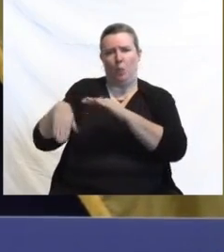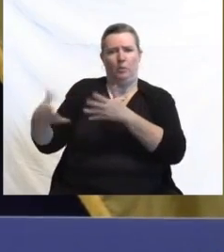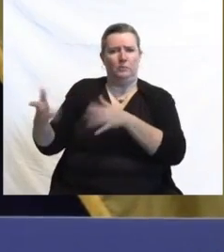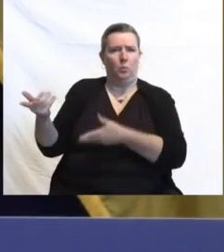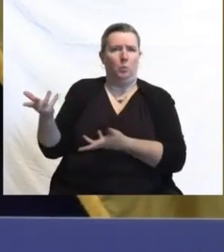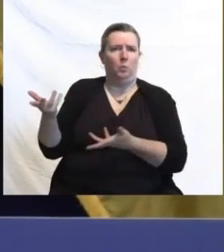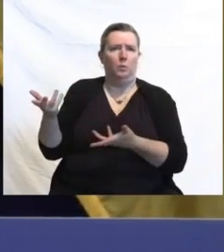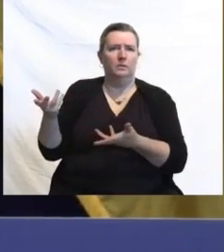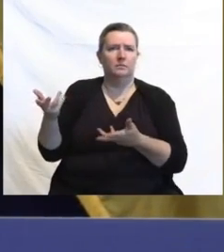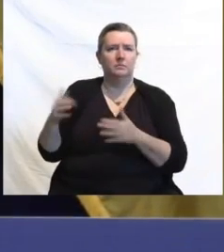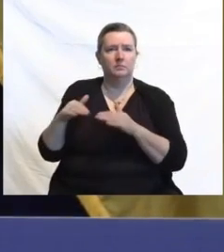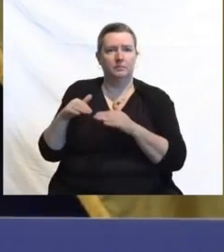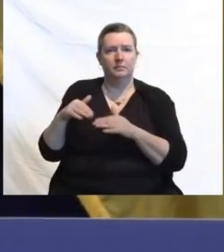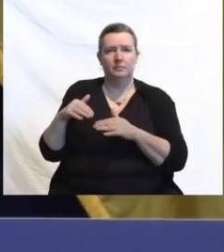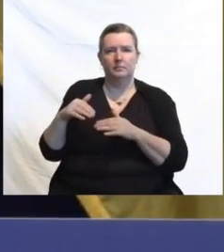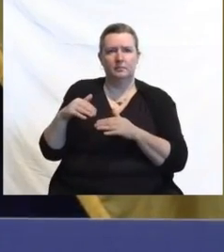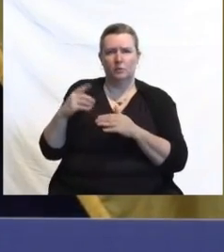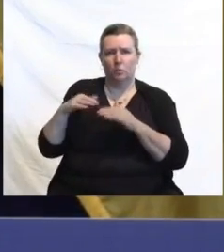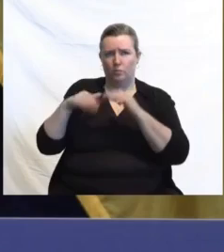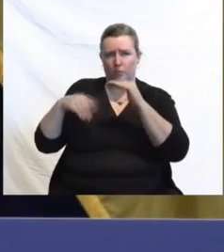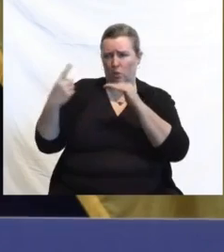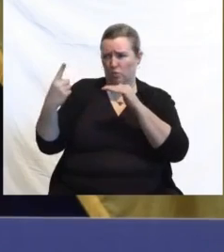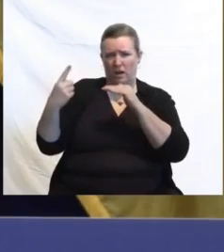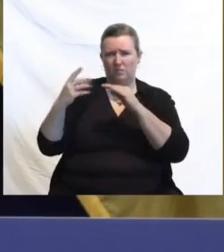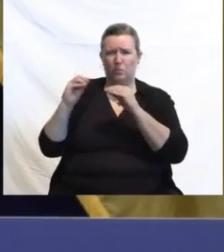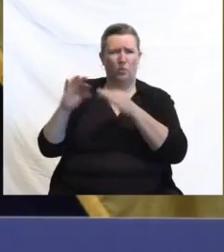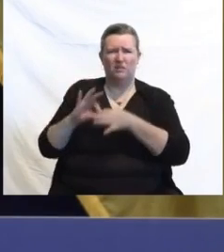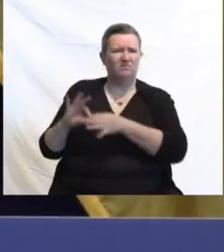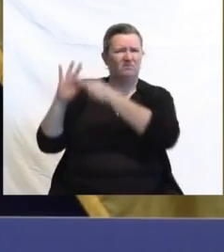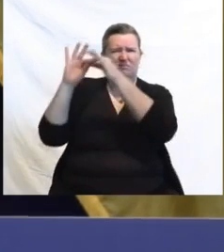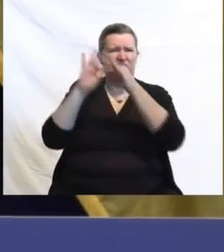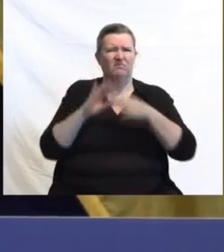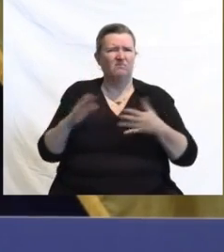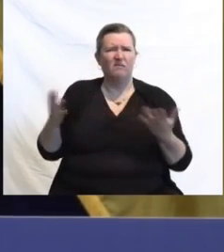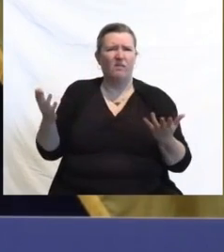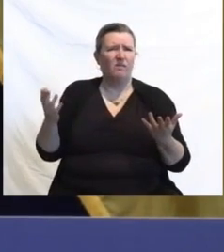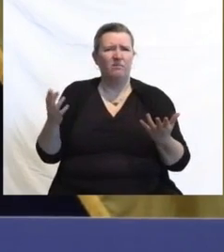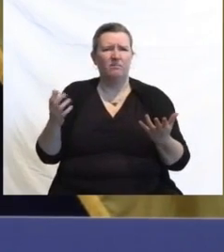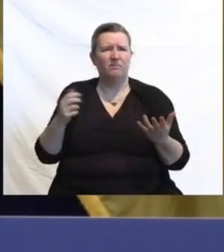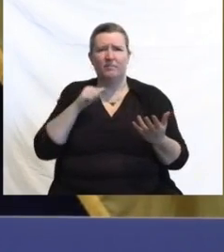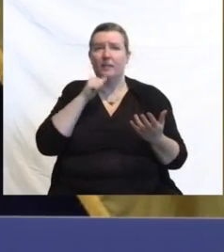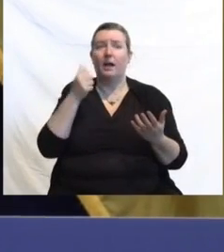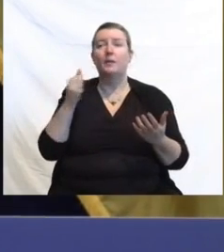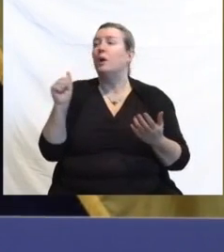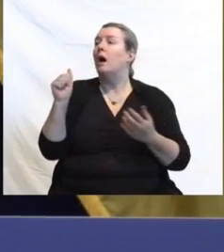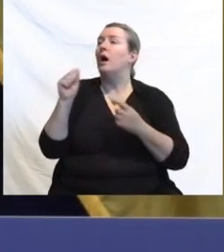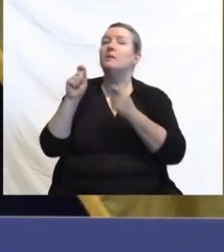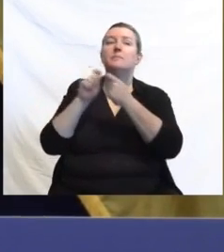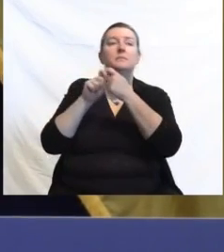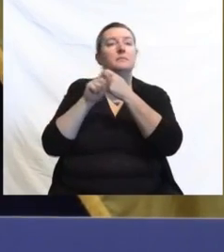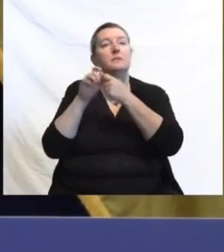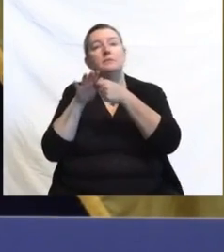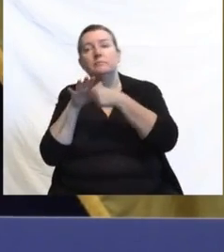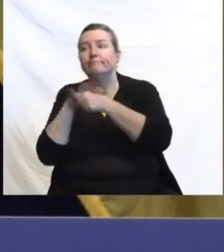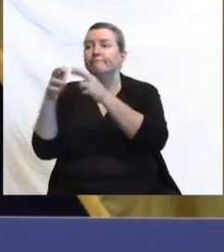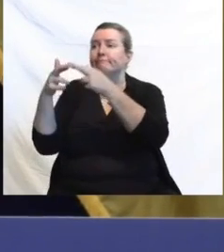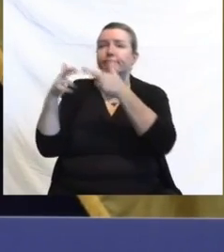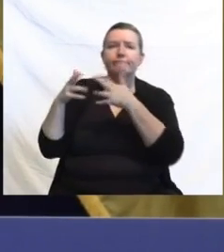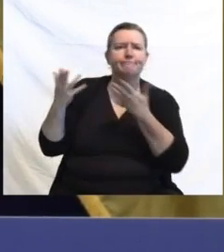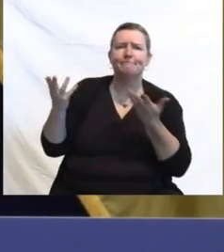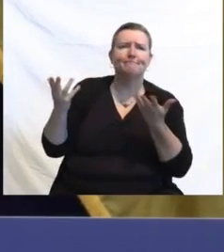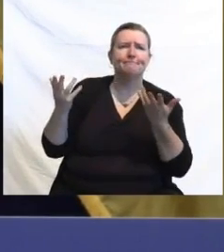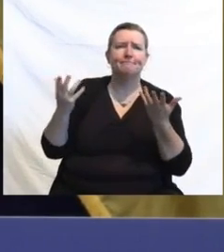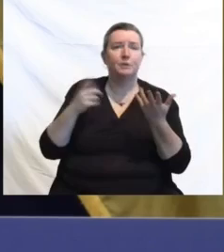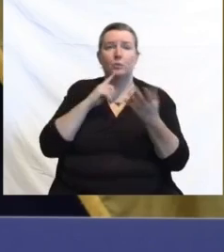geographies, different demographics, different densities. Again, this thing takes turns that